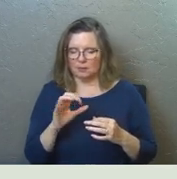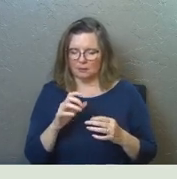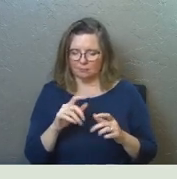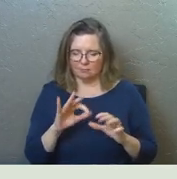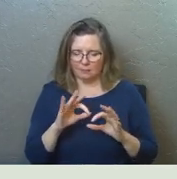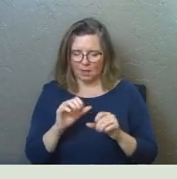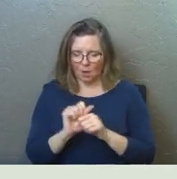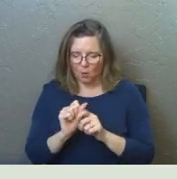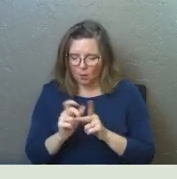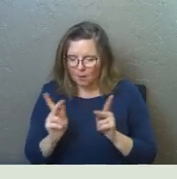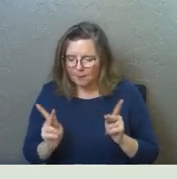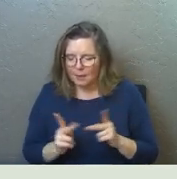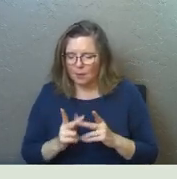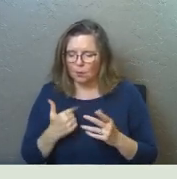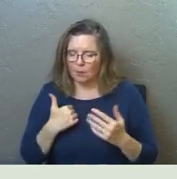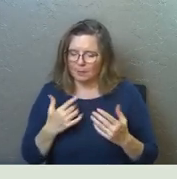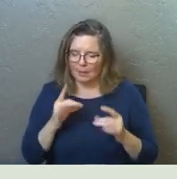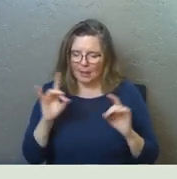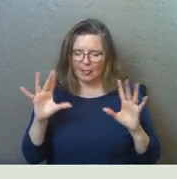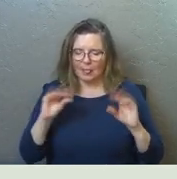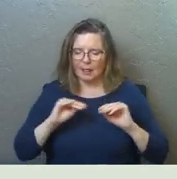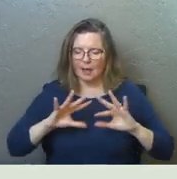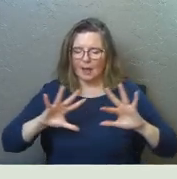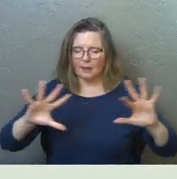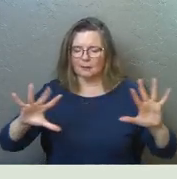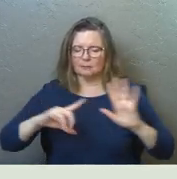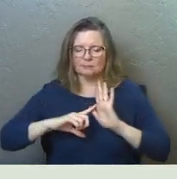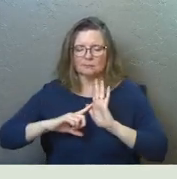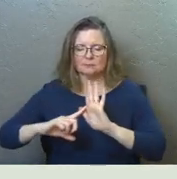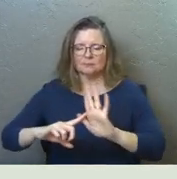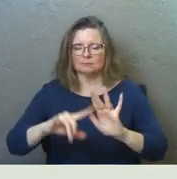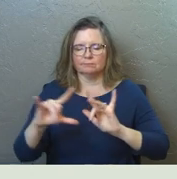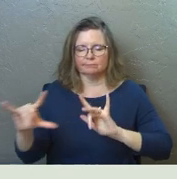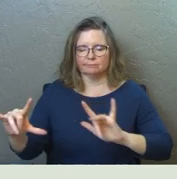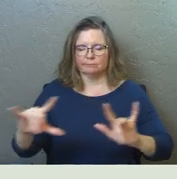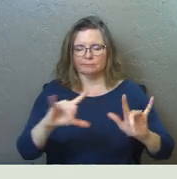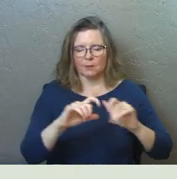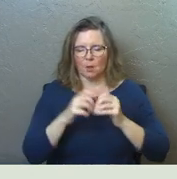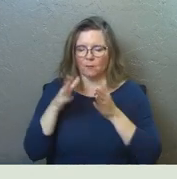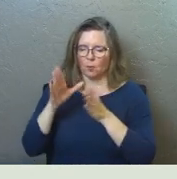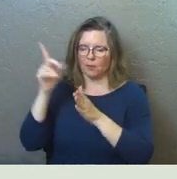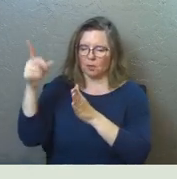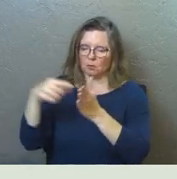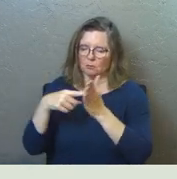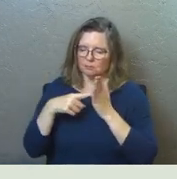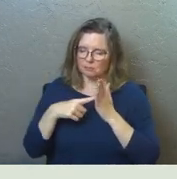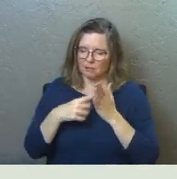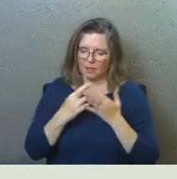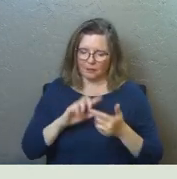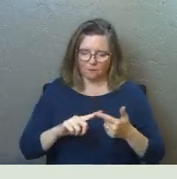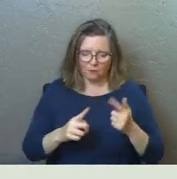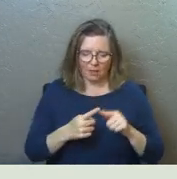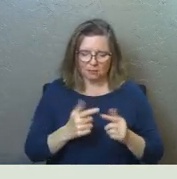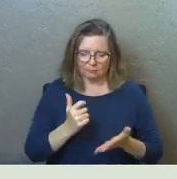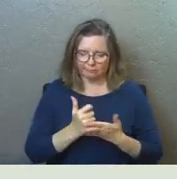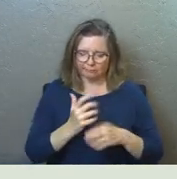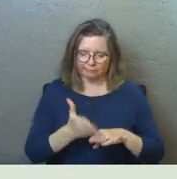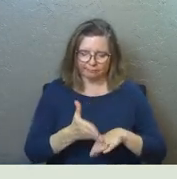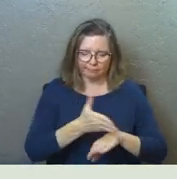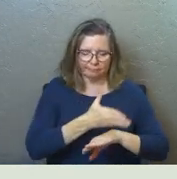want it in our workplace. We want to be a light, God, wherever we are, of the way that you resurrect friendships, God.